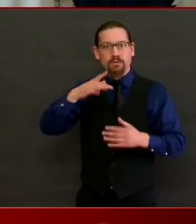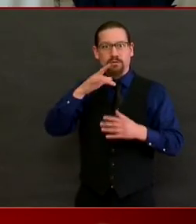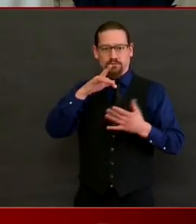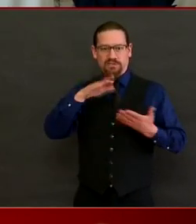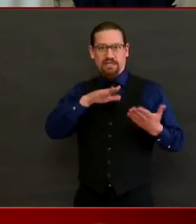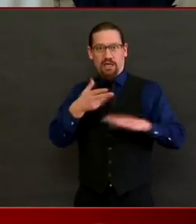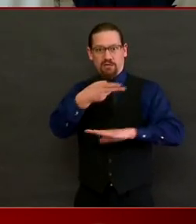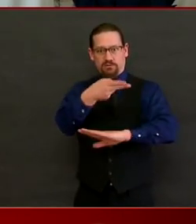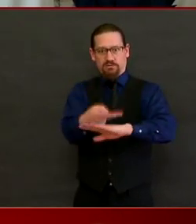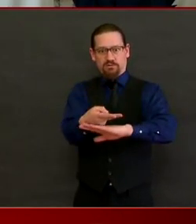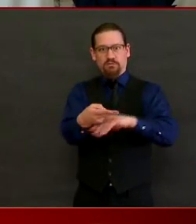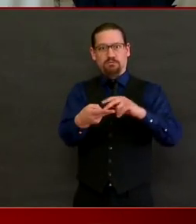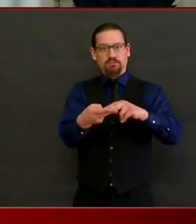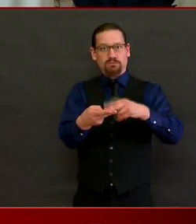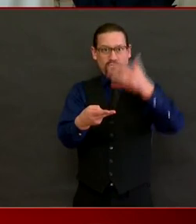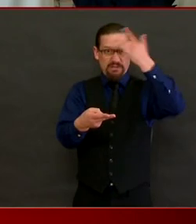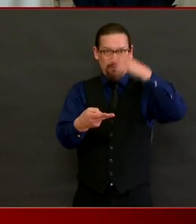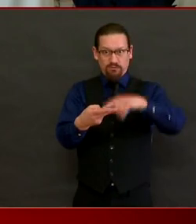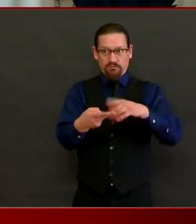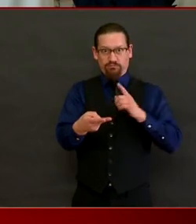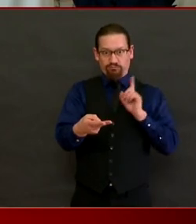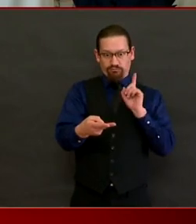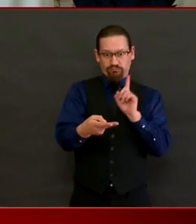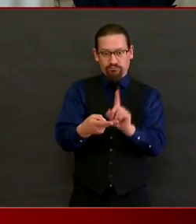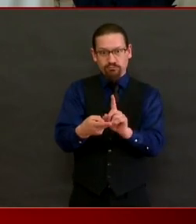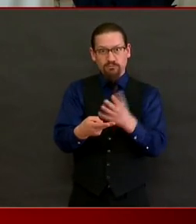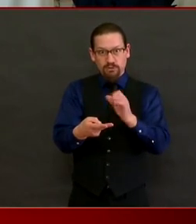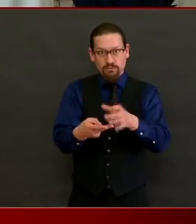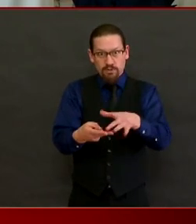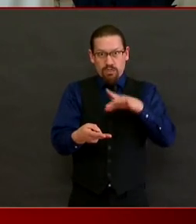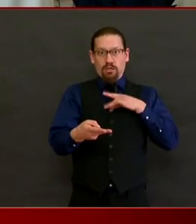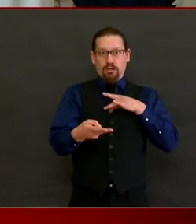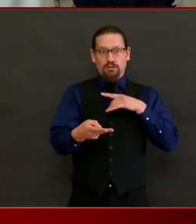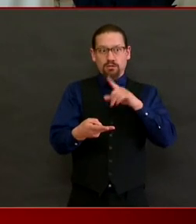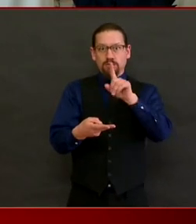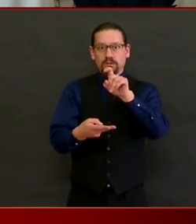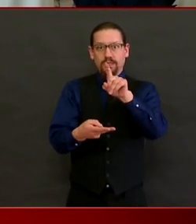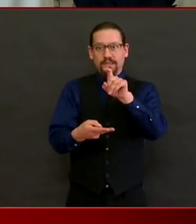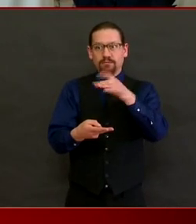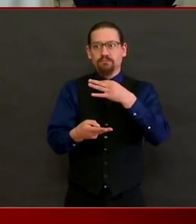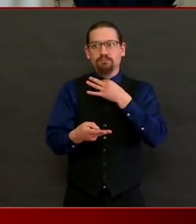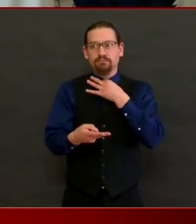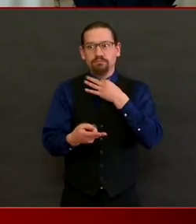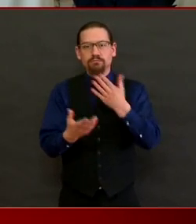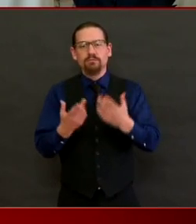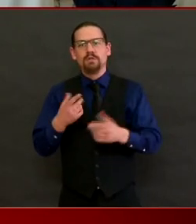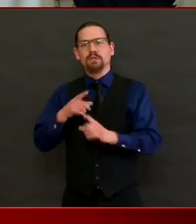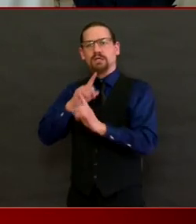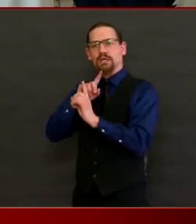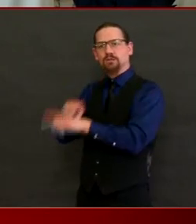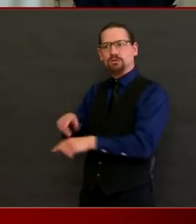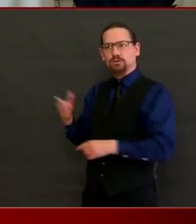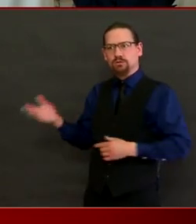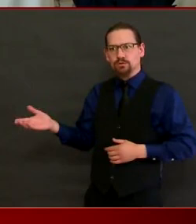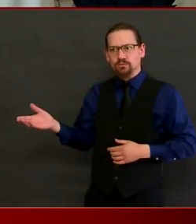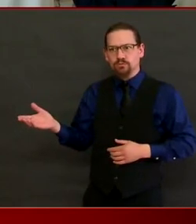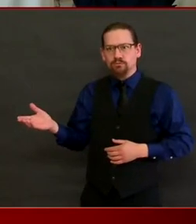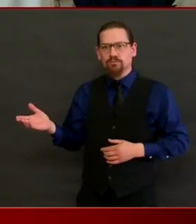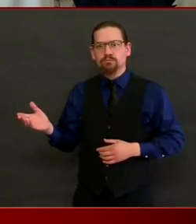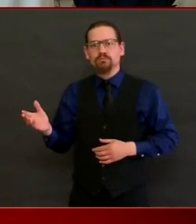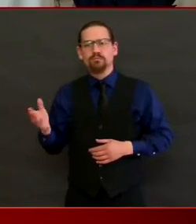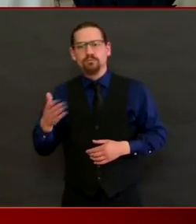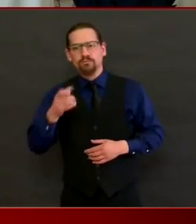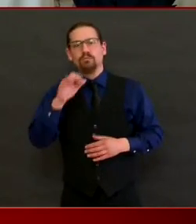who has unfortunately passed away. But we are working closely with funeral homes